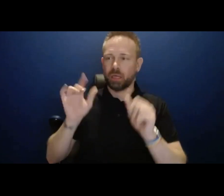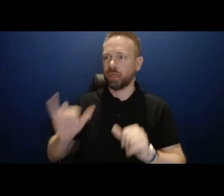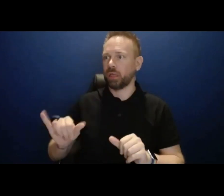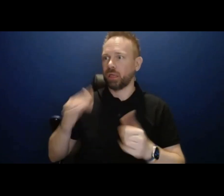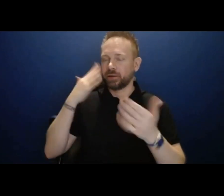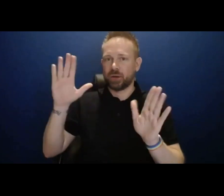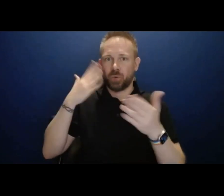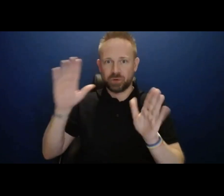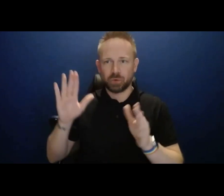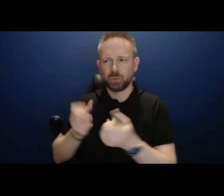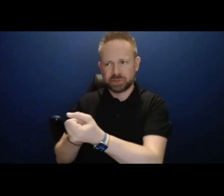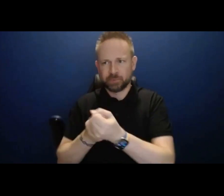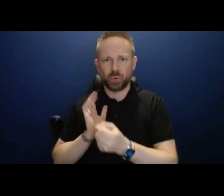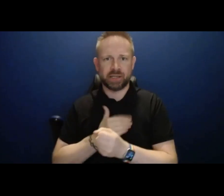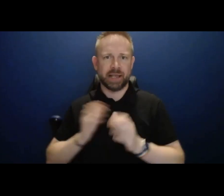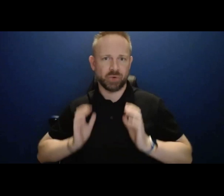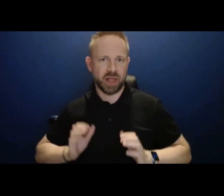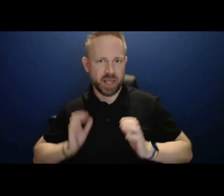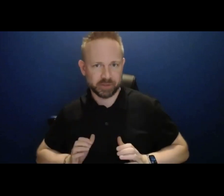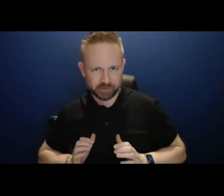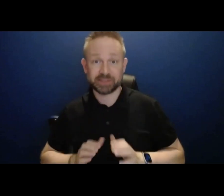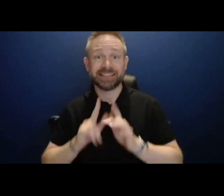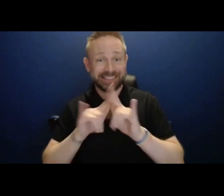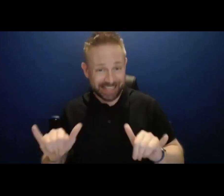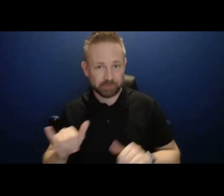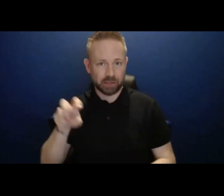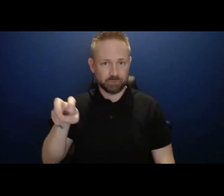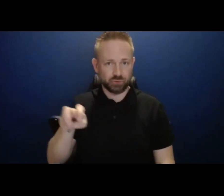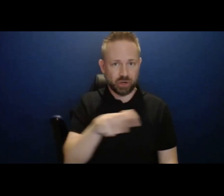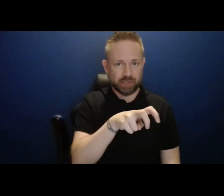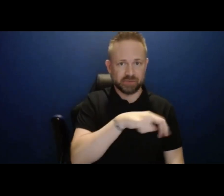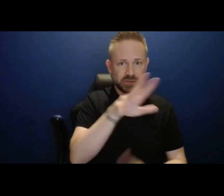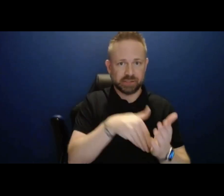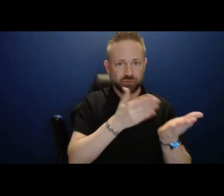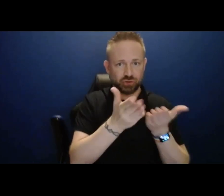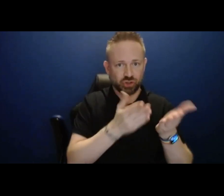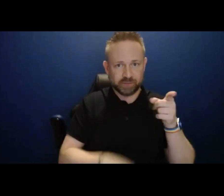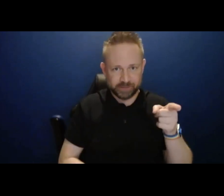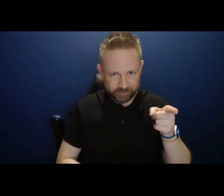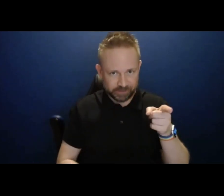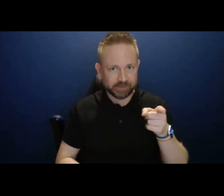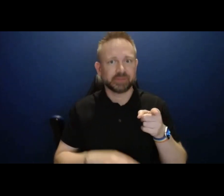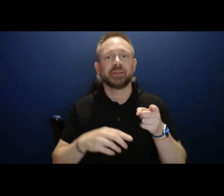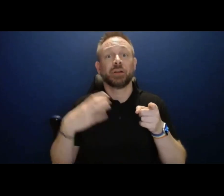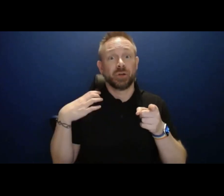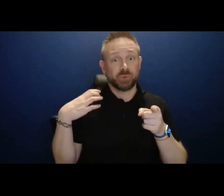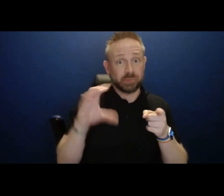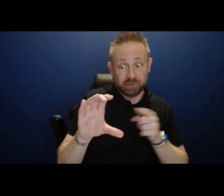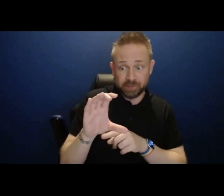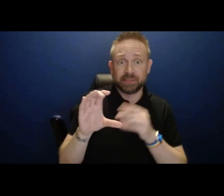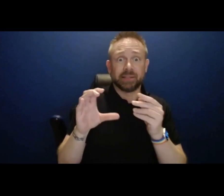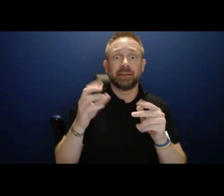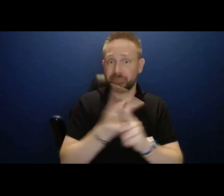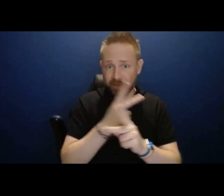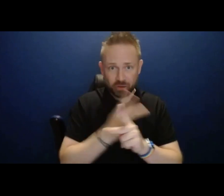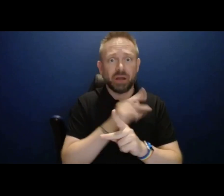And, and we do need to change the way that we do things, how we do them, who does them, maybe the processes and systems that